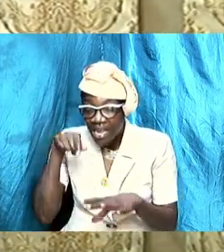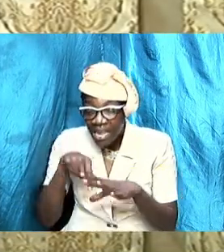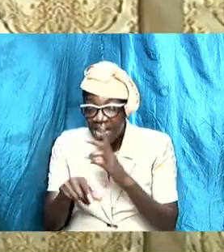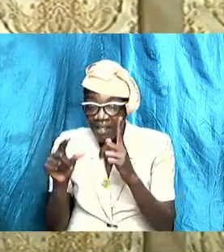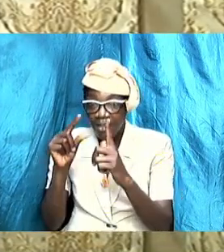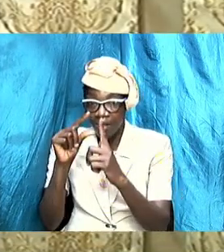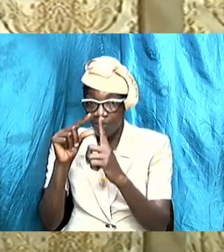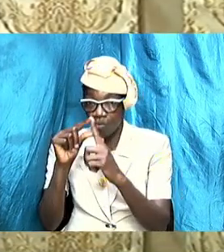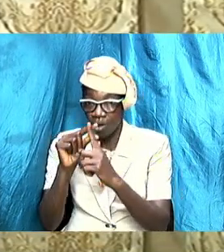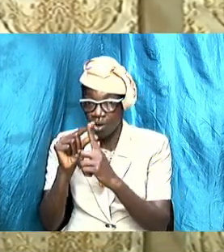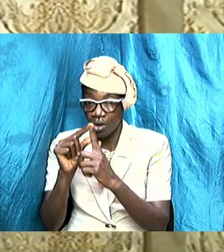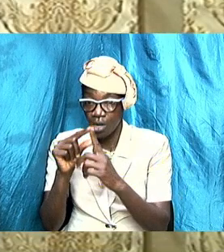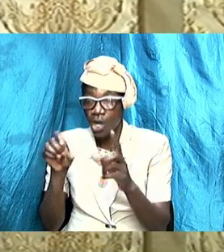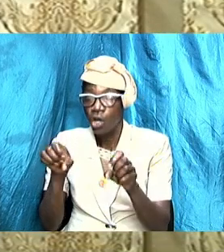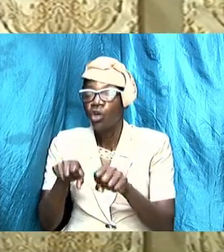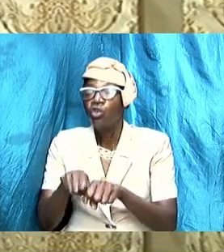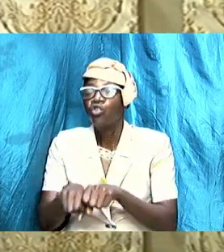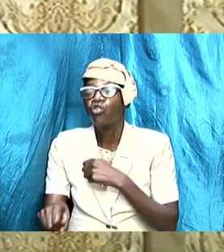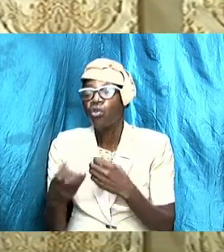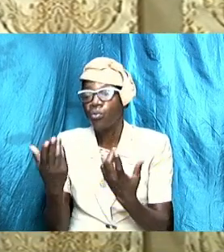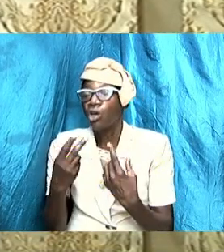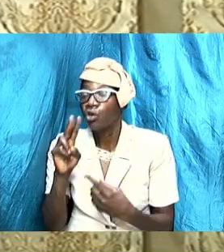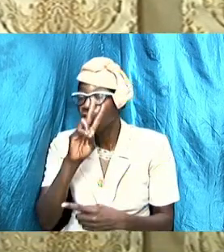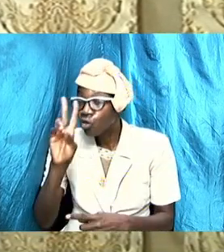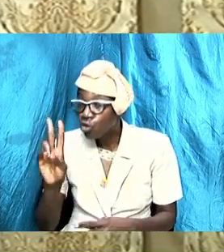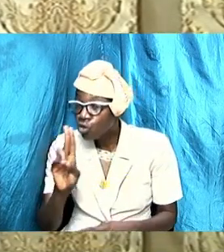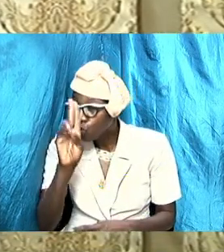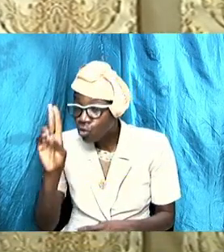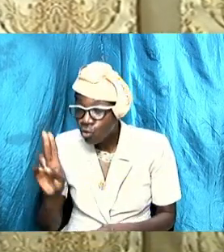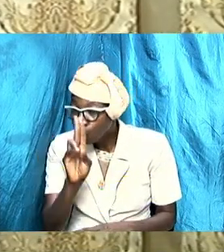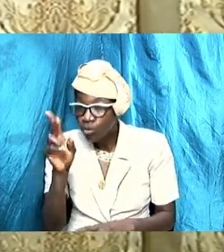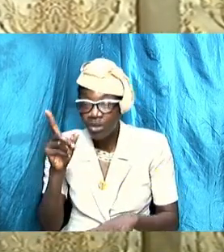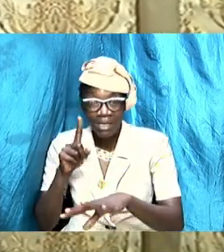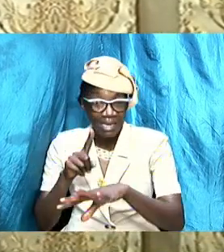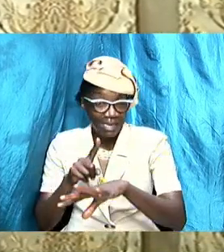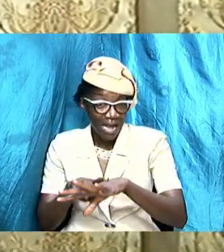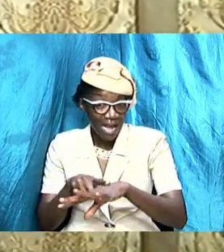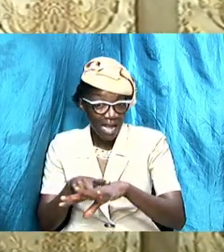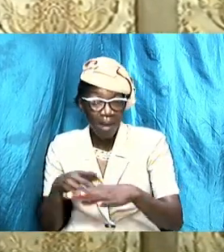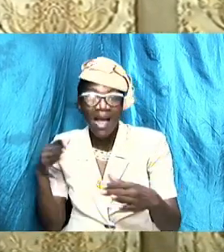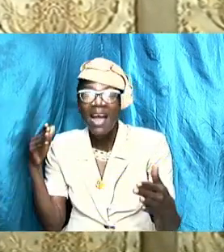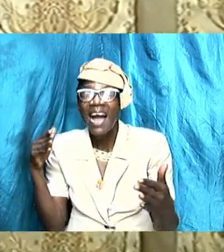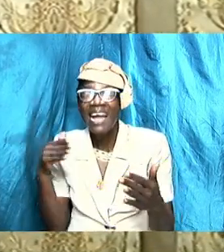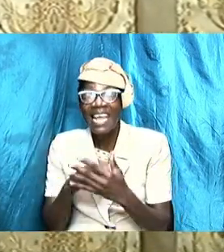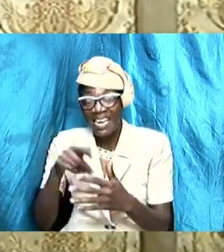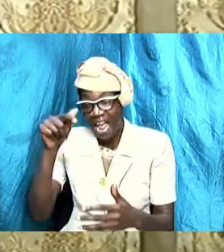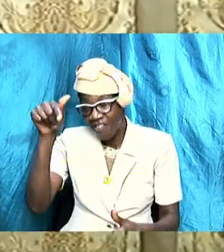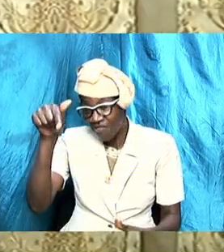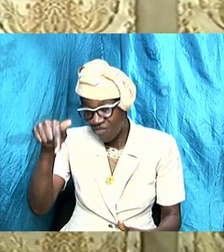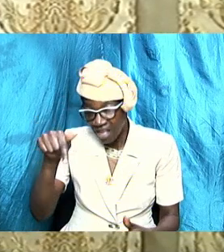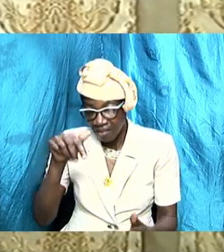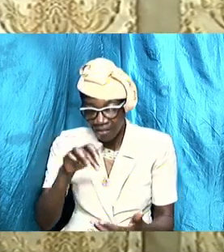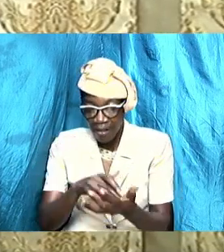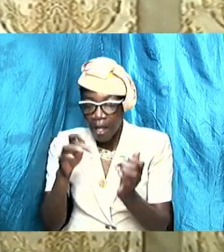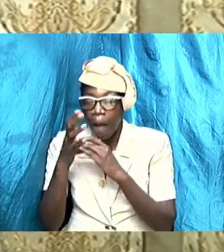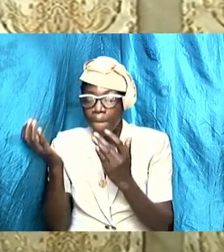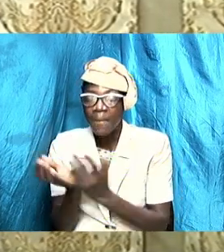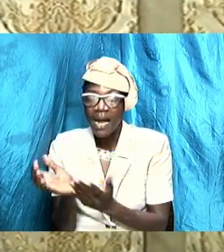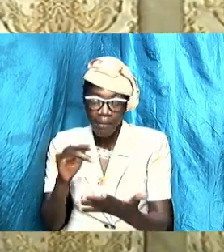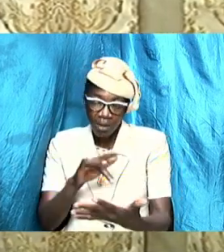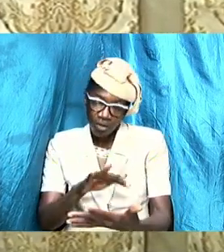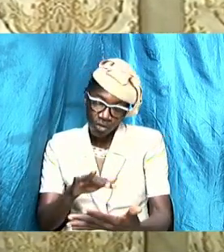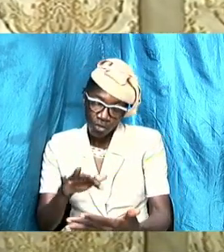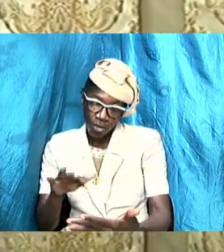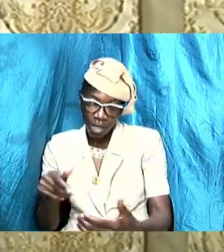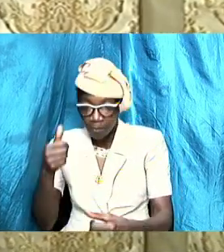Word. And so I want to use the opportunity again this Bible study evening to remind us